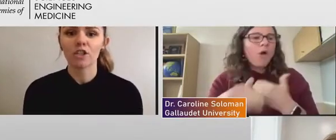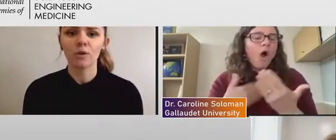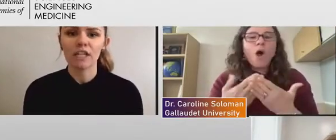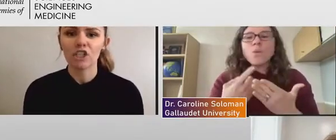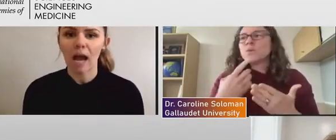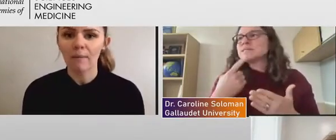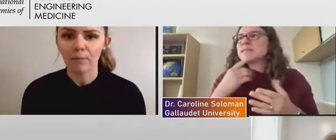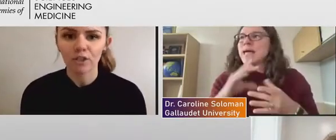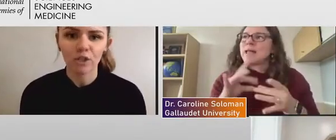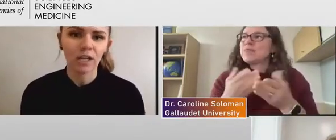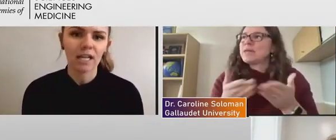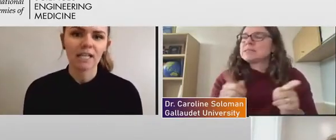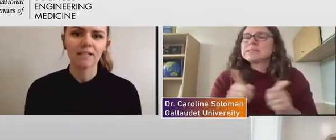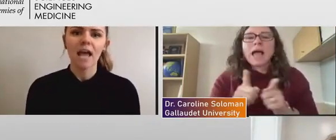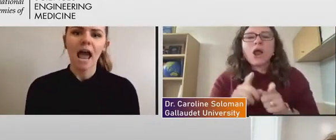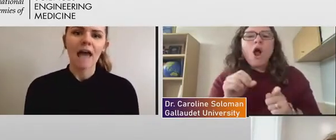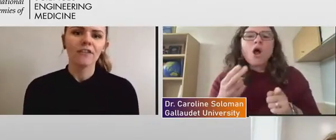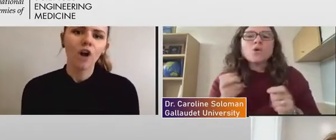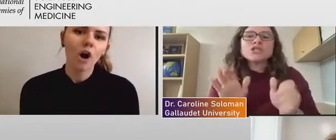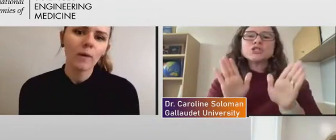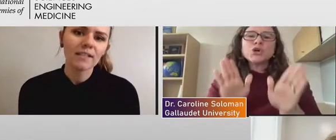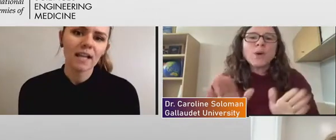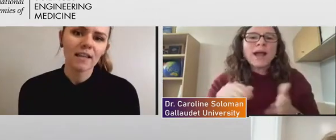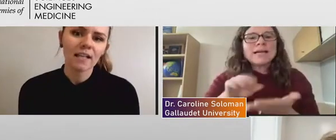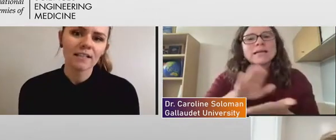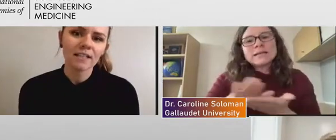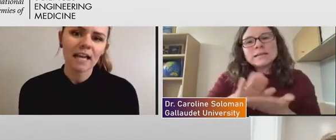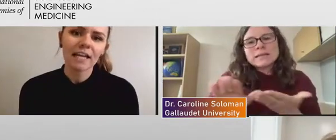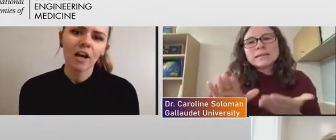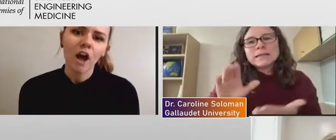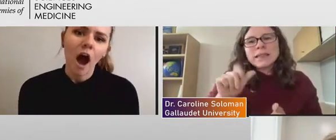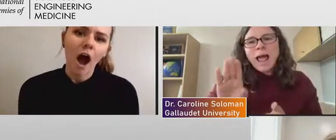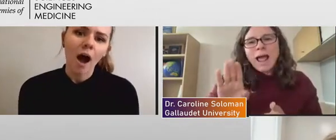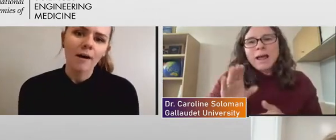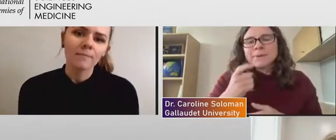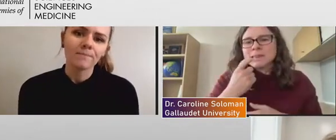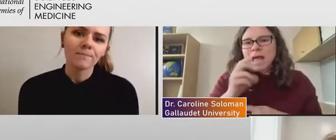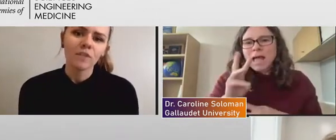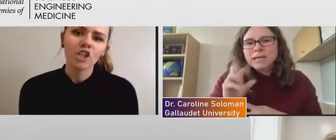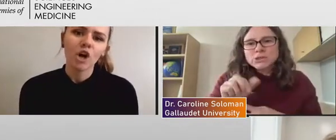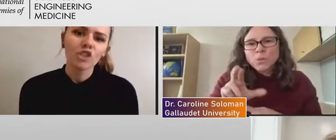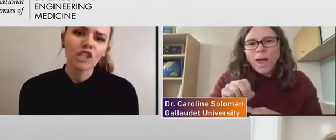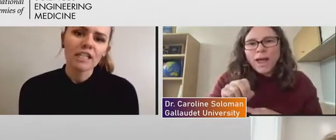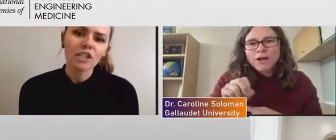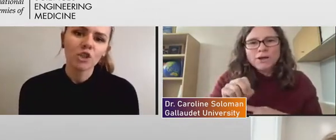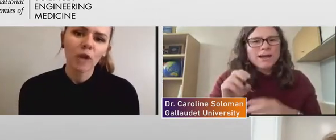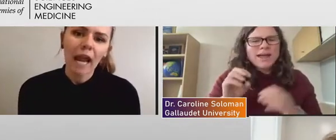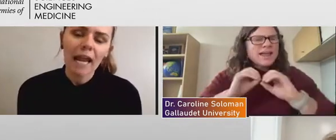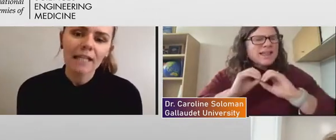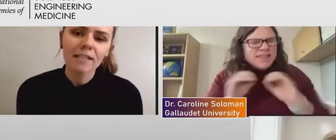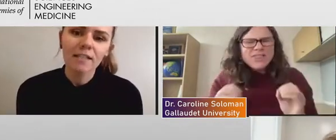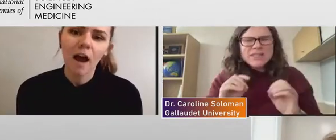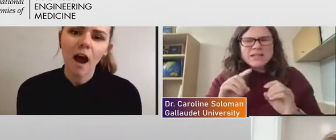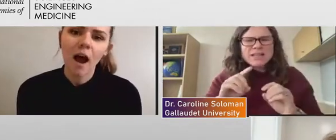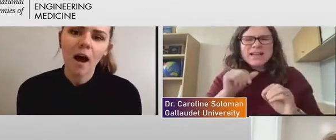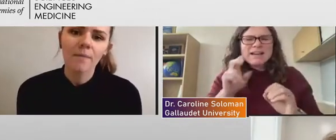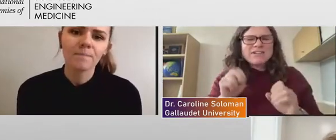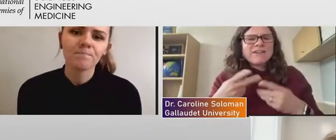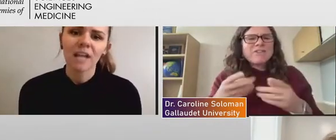students who need job opportunities. And they'll always say things like, you know, she's great